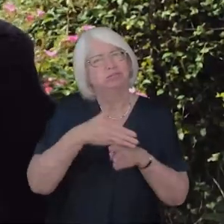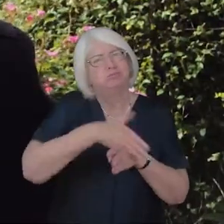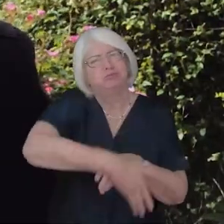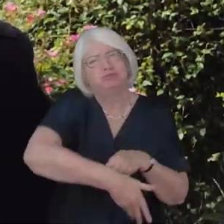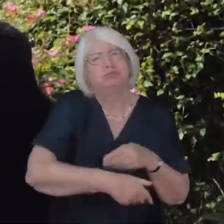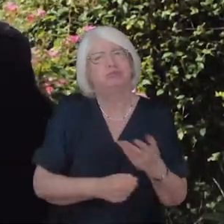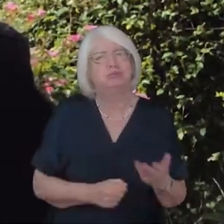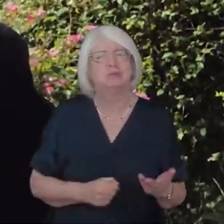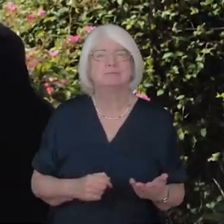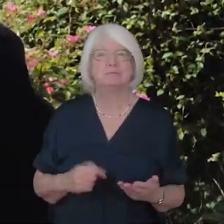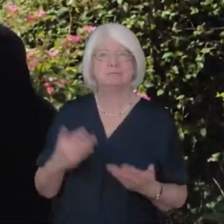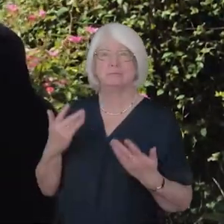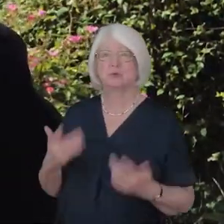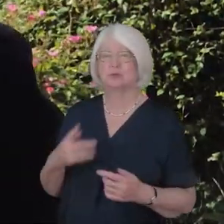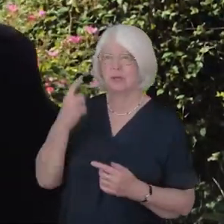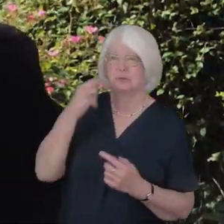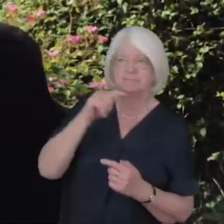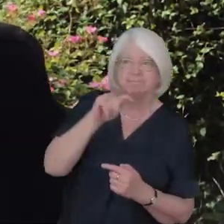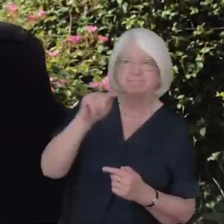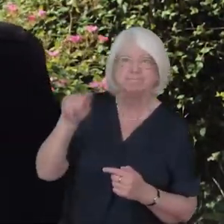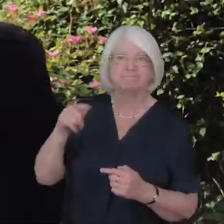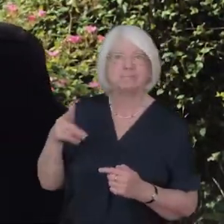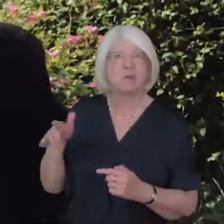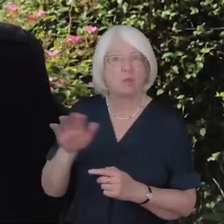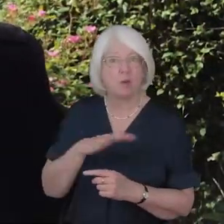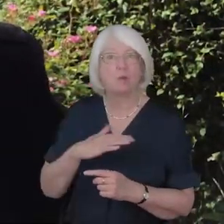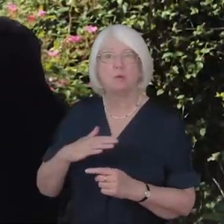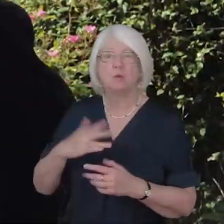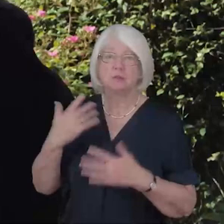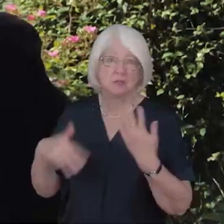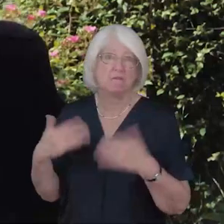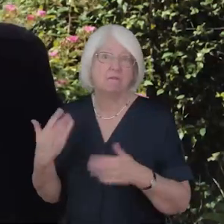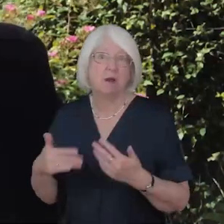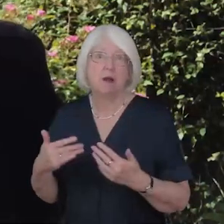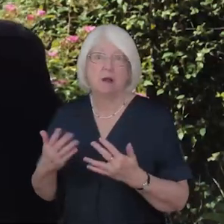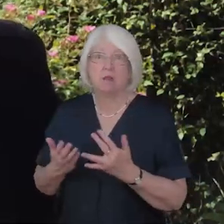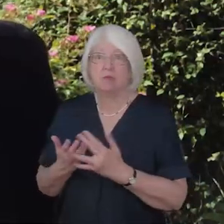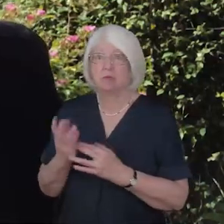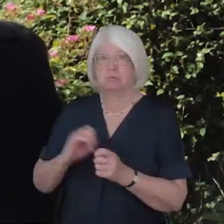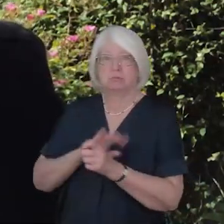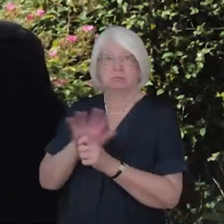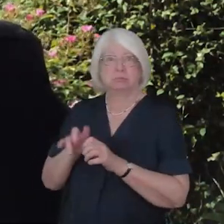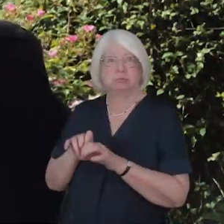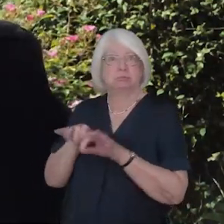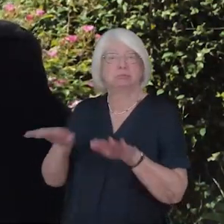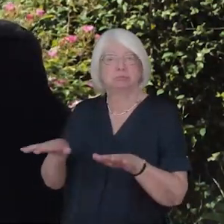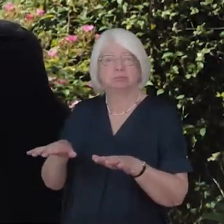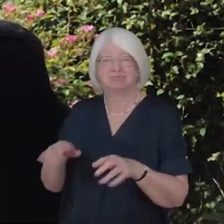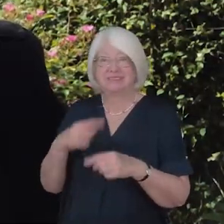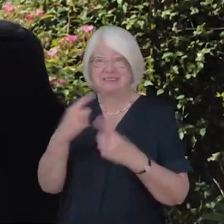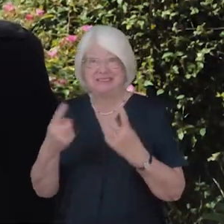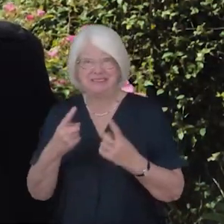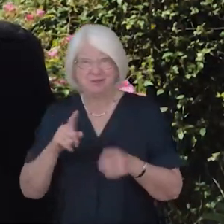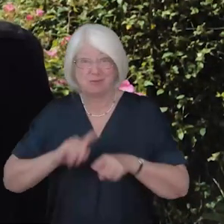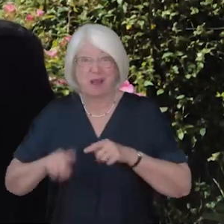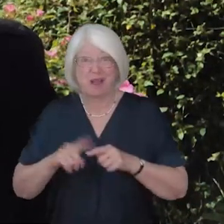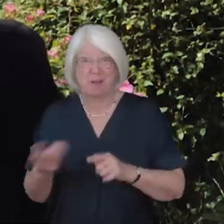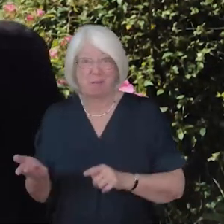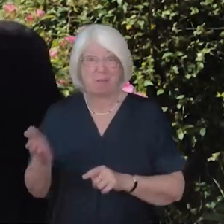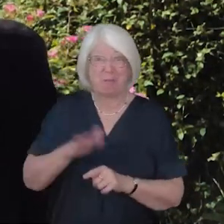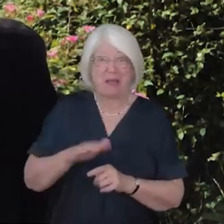we think of all who are suffering as a result of the virus, as each of us tries to pick up the threads of normal life.